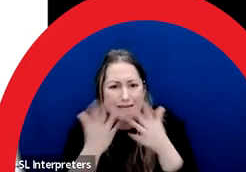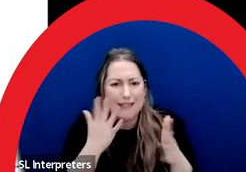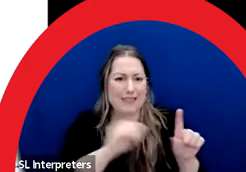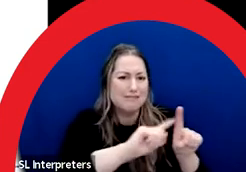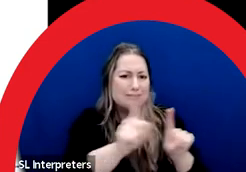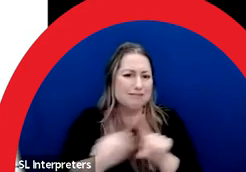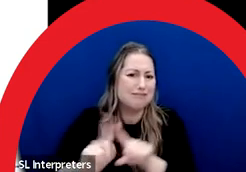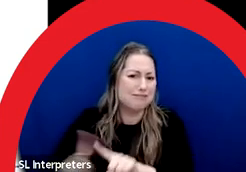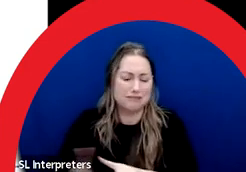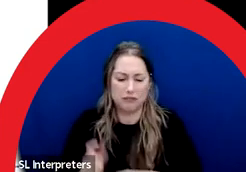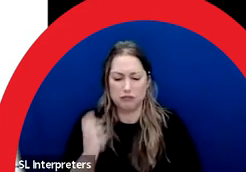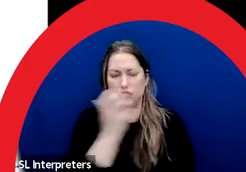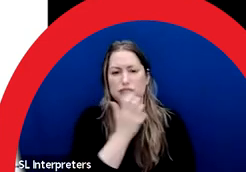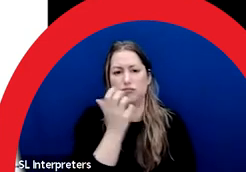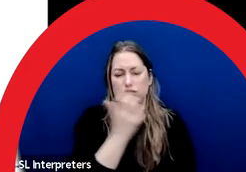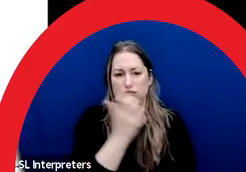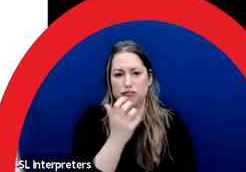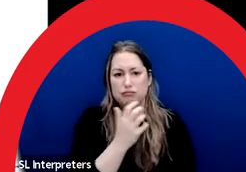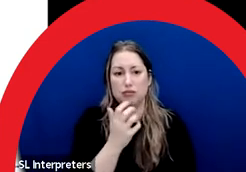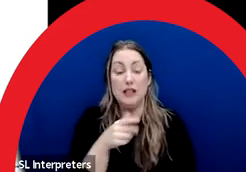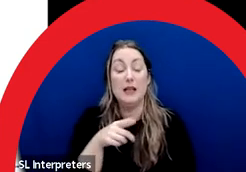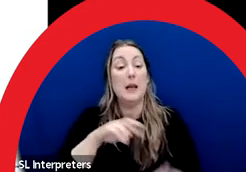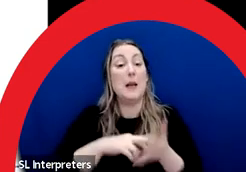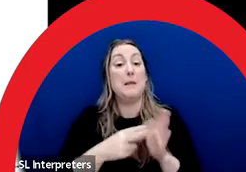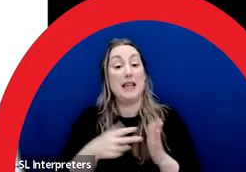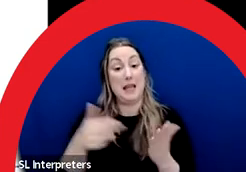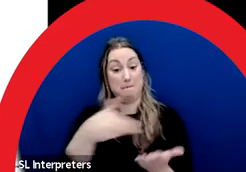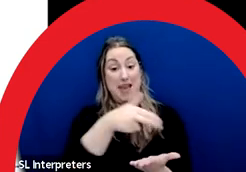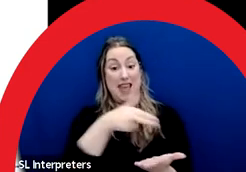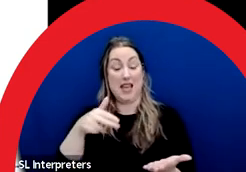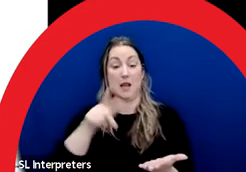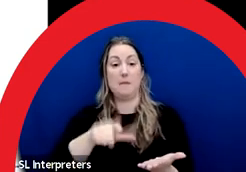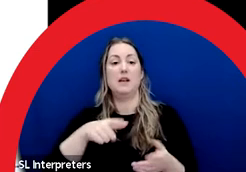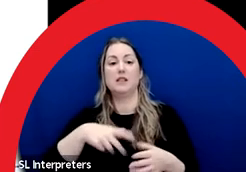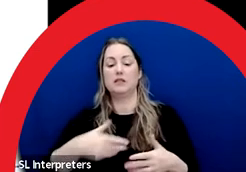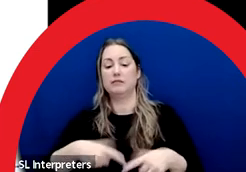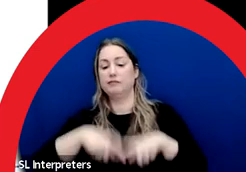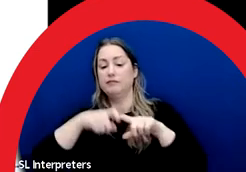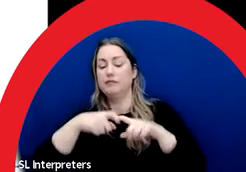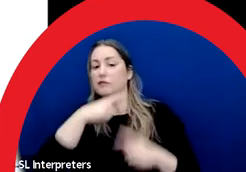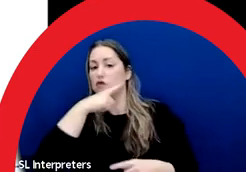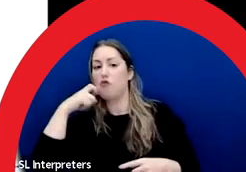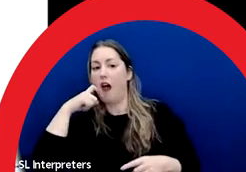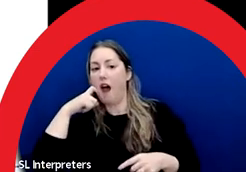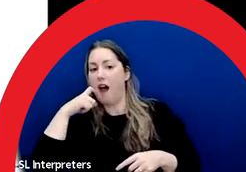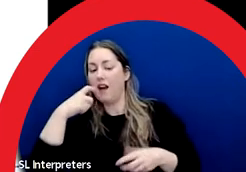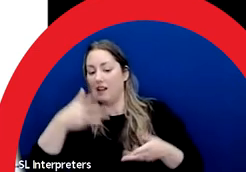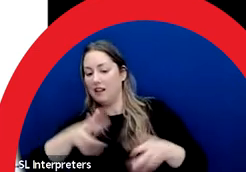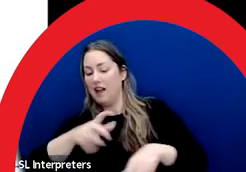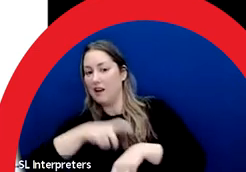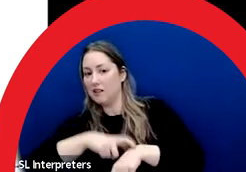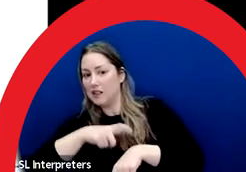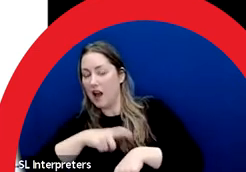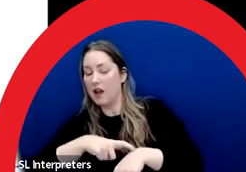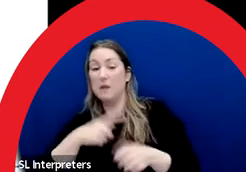These techniques with the need for drive time between between paint coats and perhaps even some weather